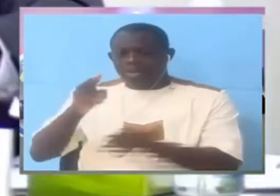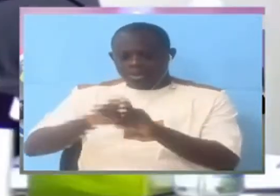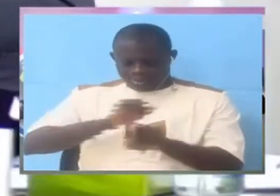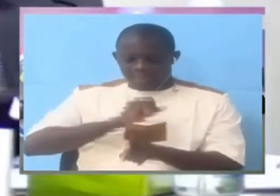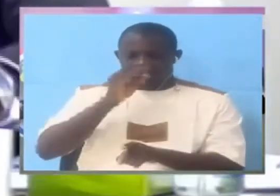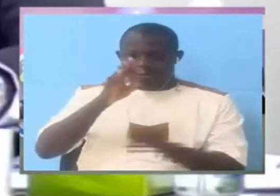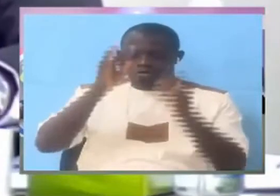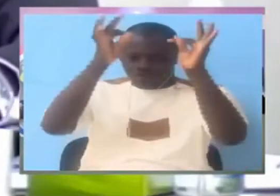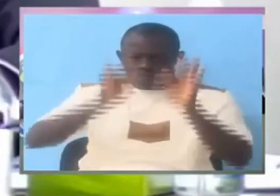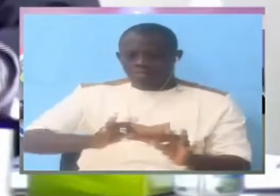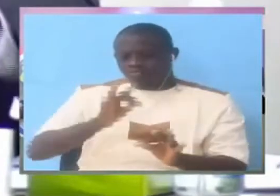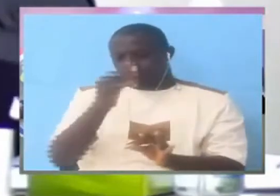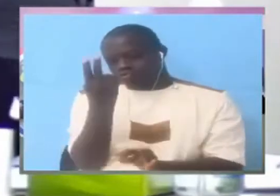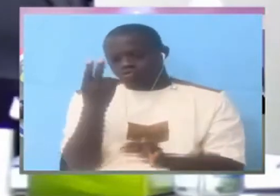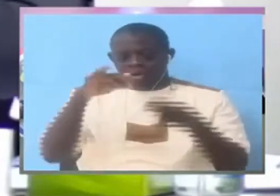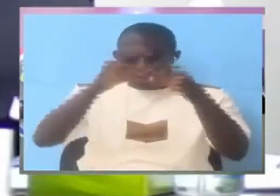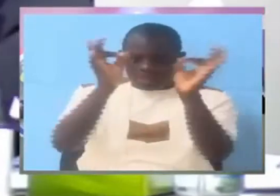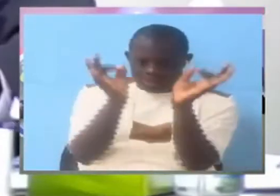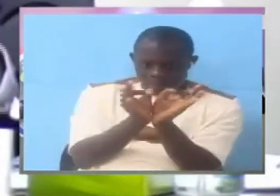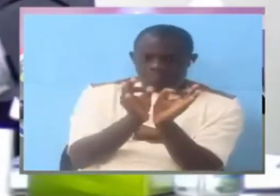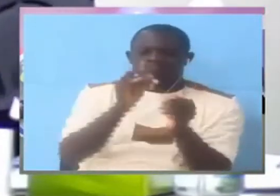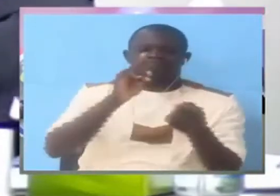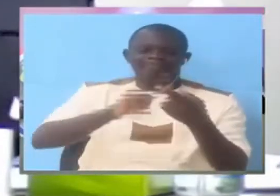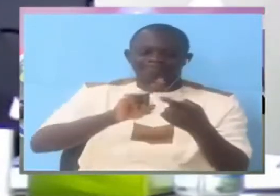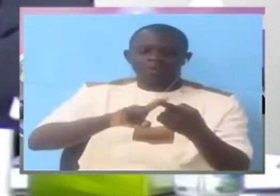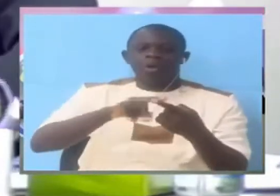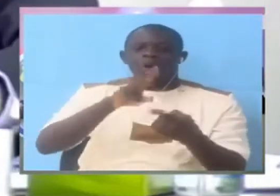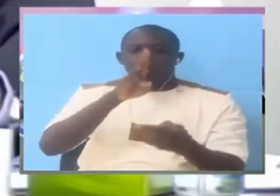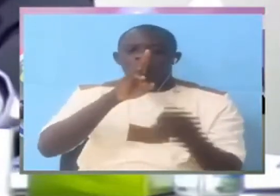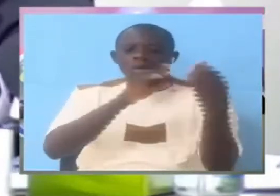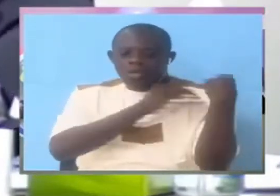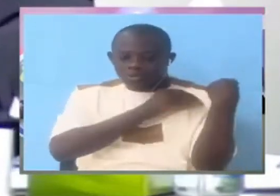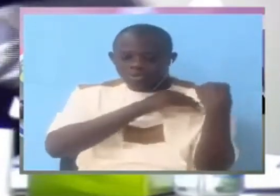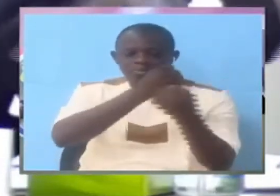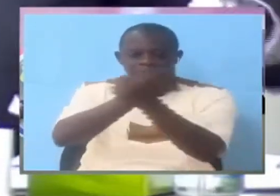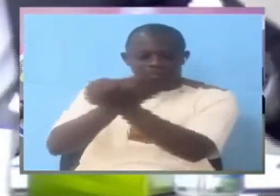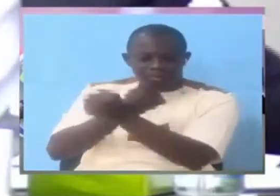teams an arresting team and a receiving team